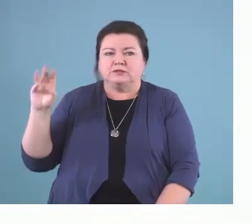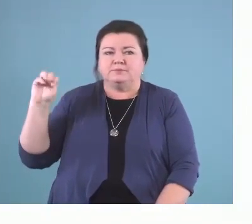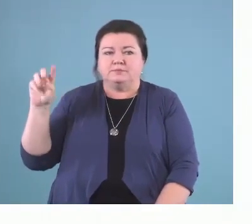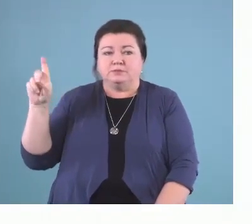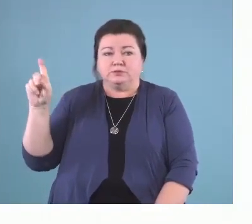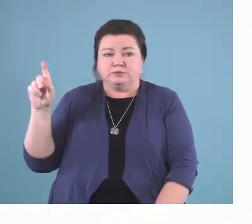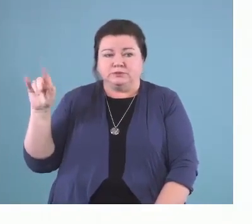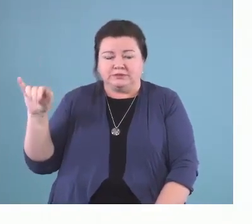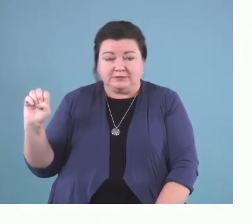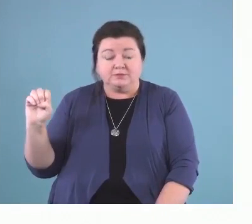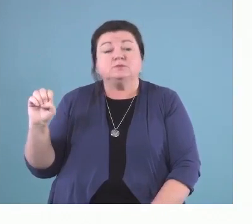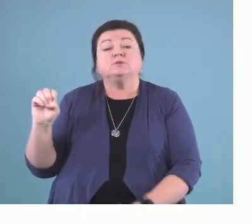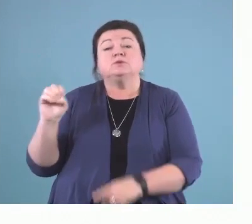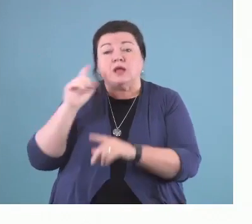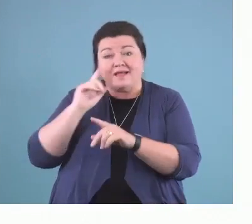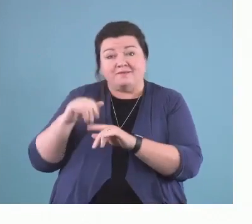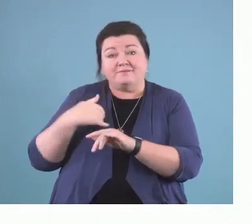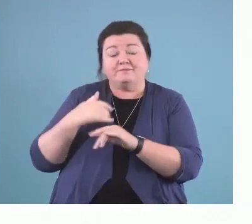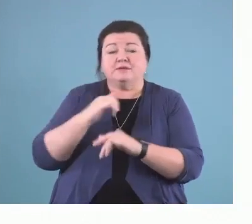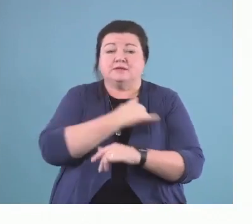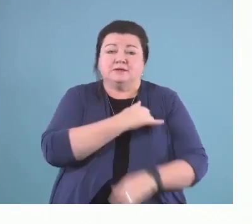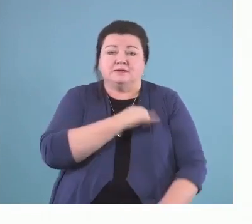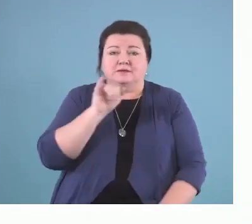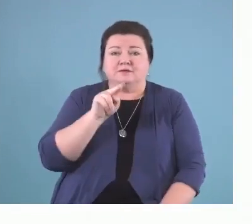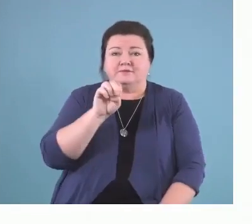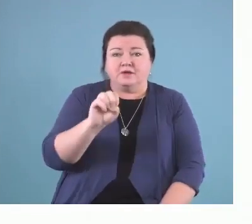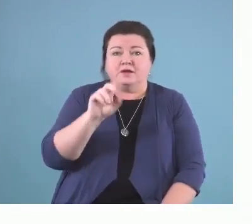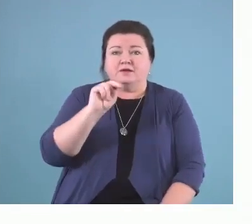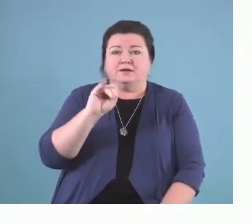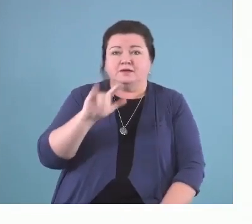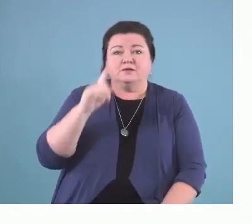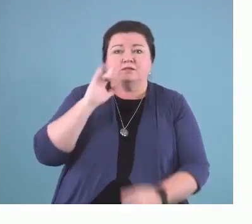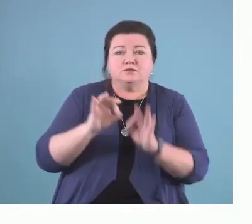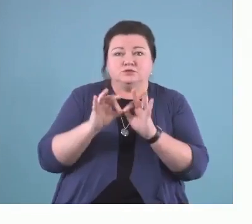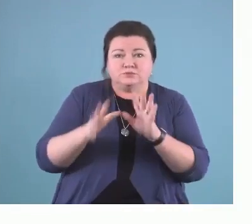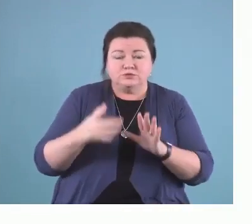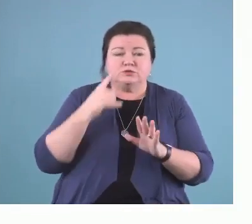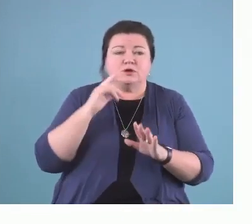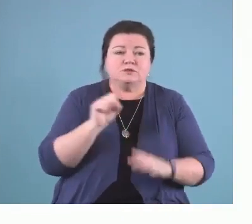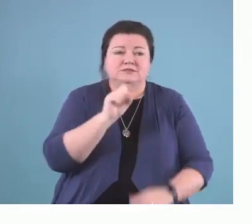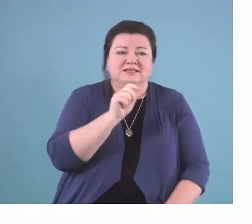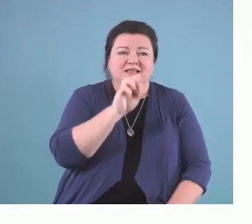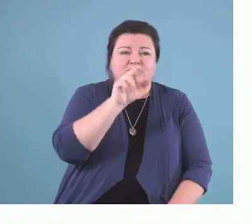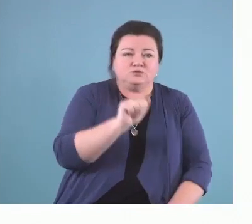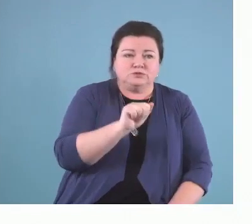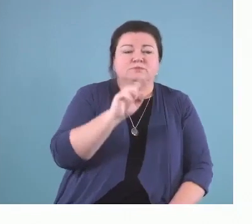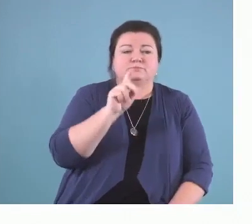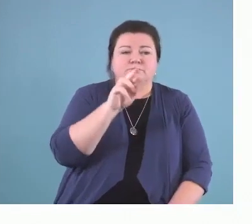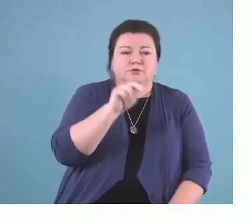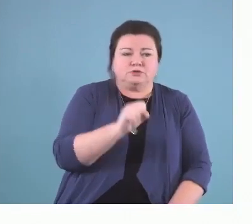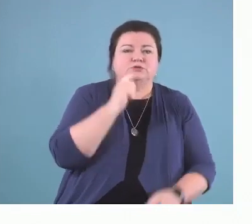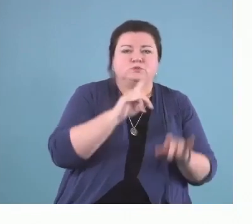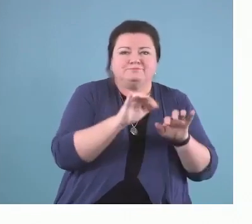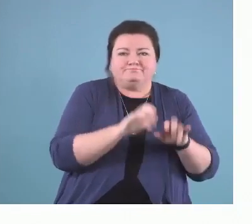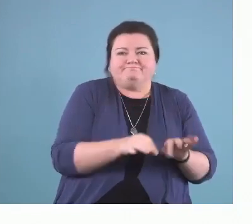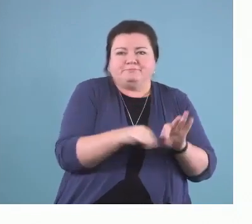questions. We have Yvonne Nickel as our interpreter and Sandra Burns as our captioner